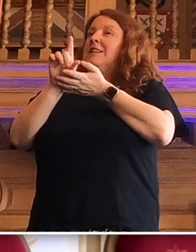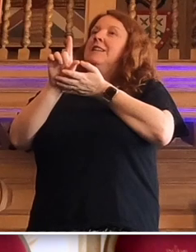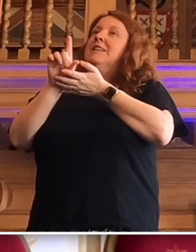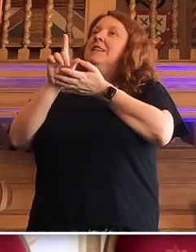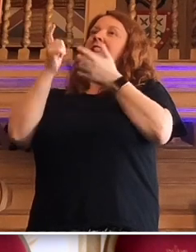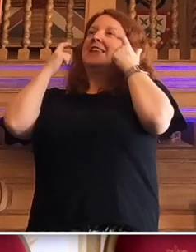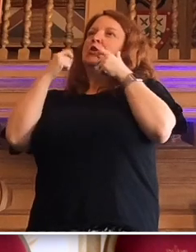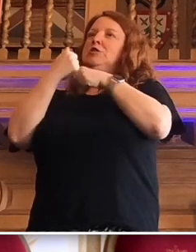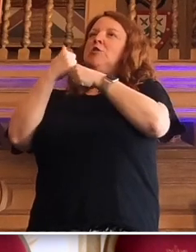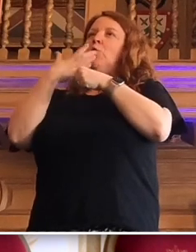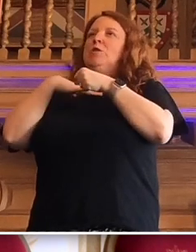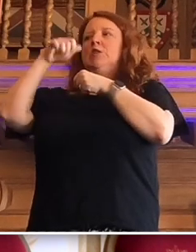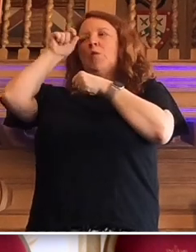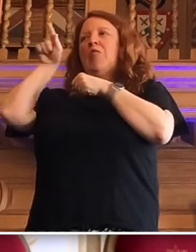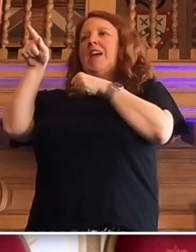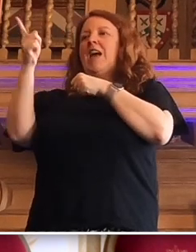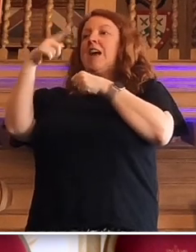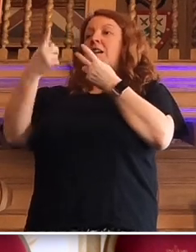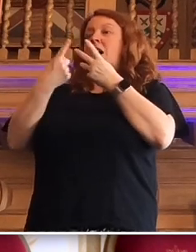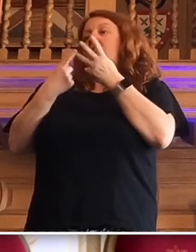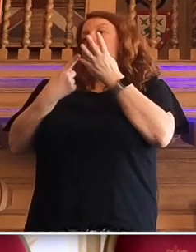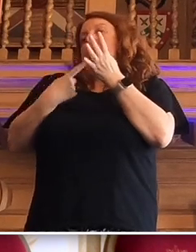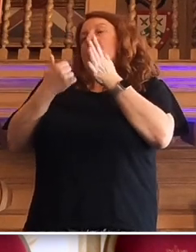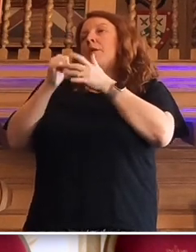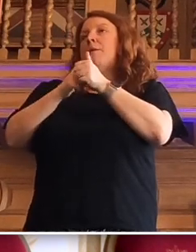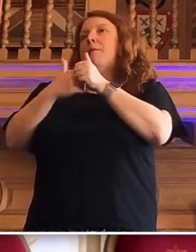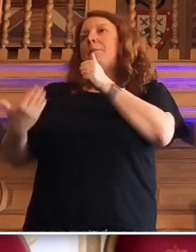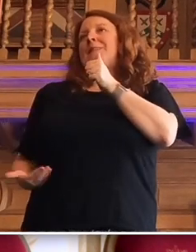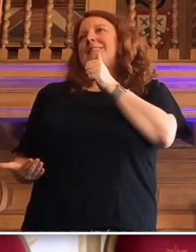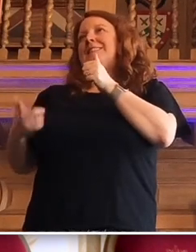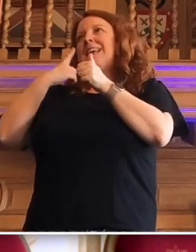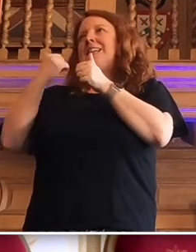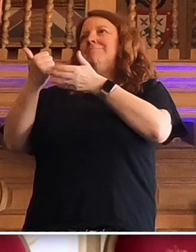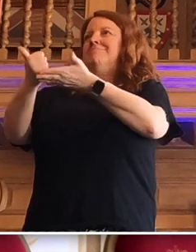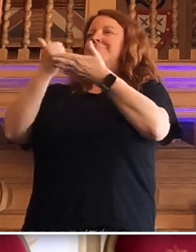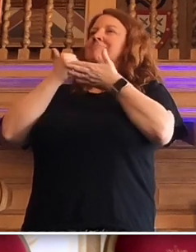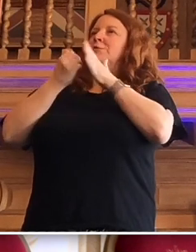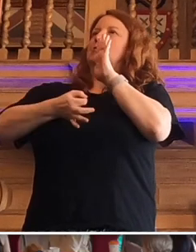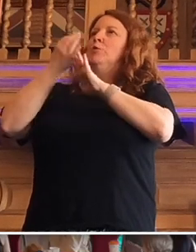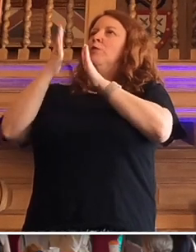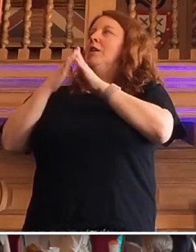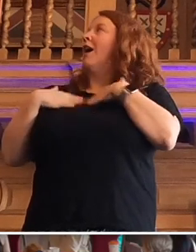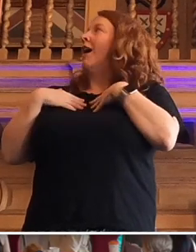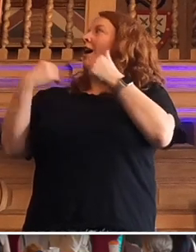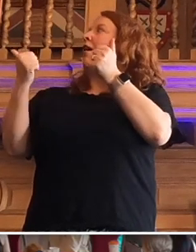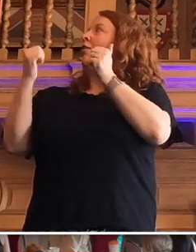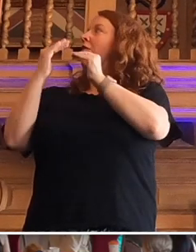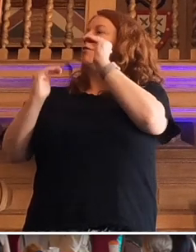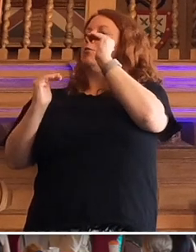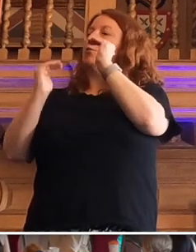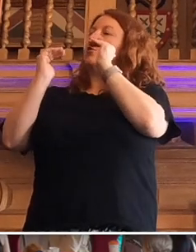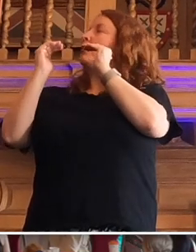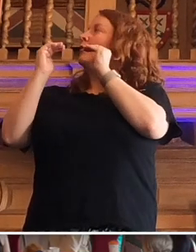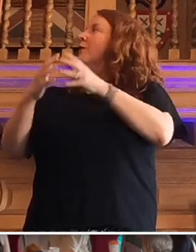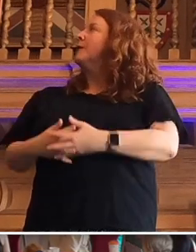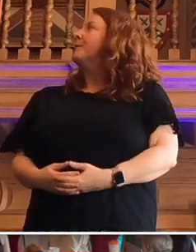other business could do to improve health and reduce health inequalities. We produced a report